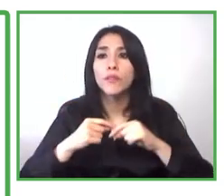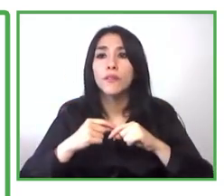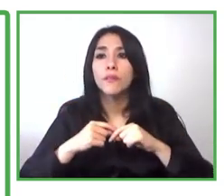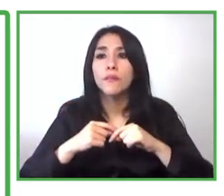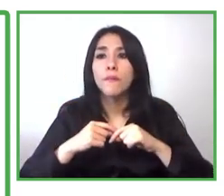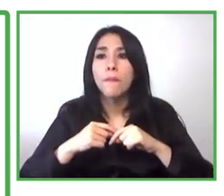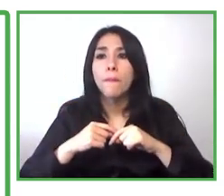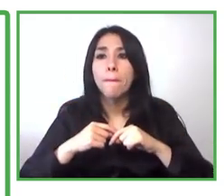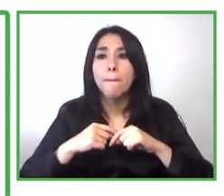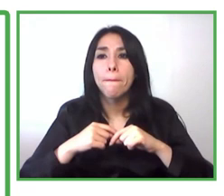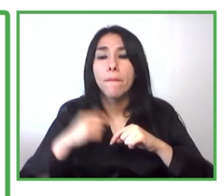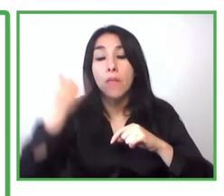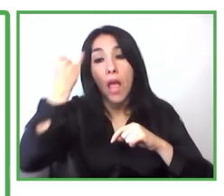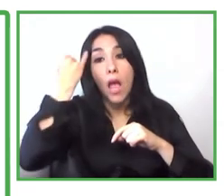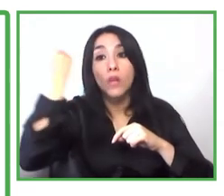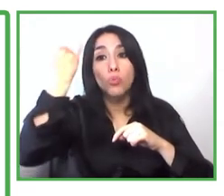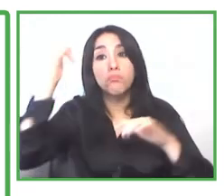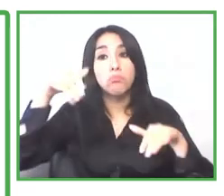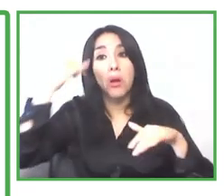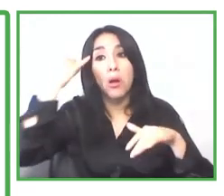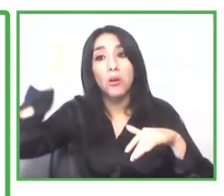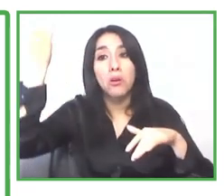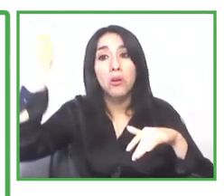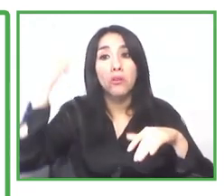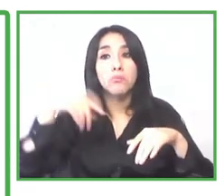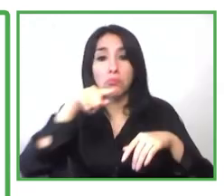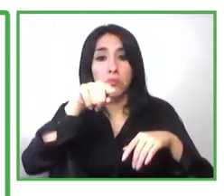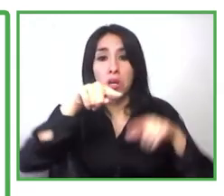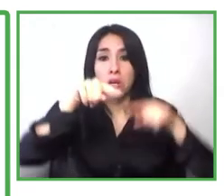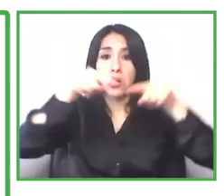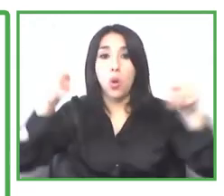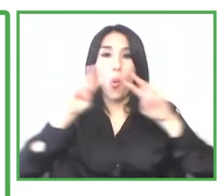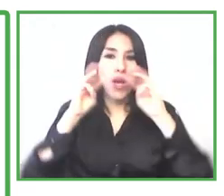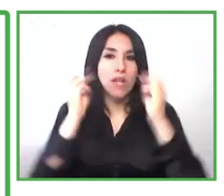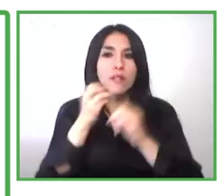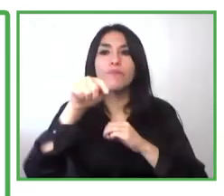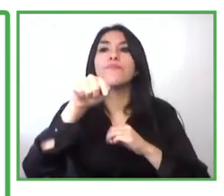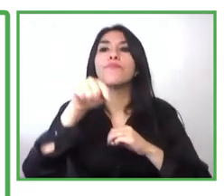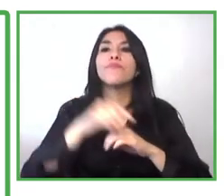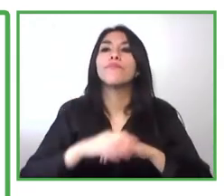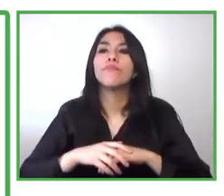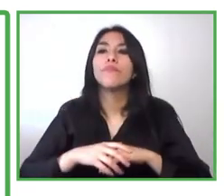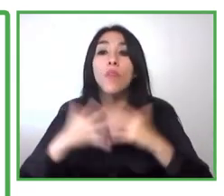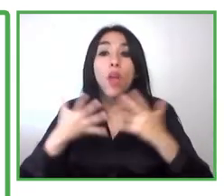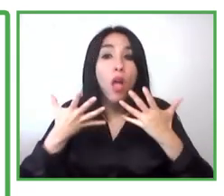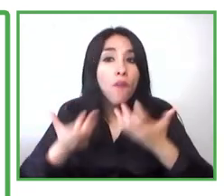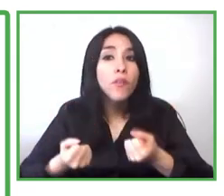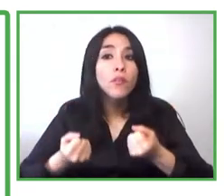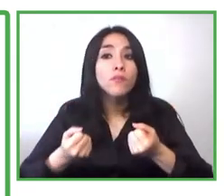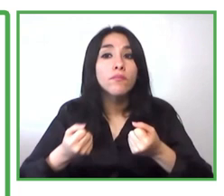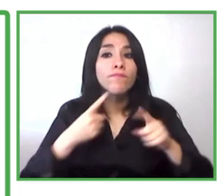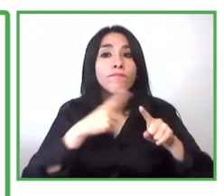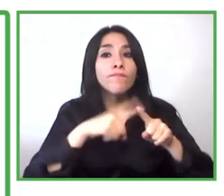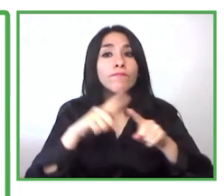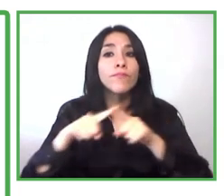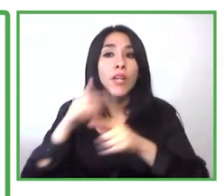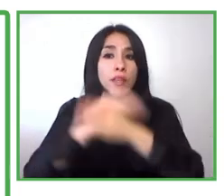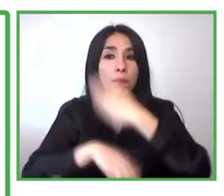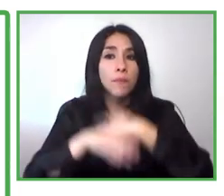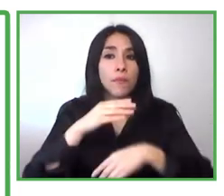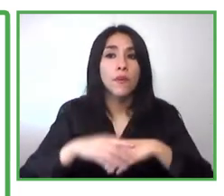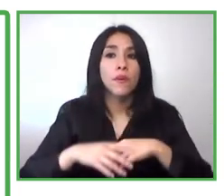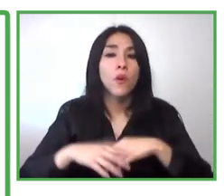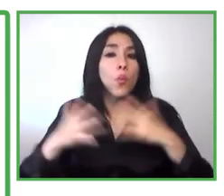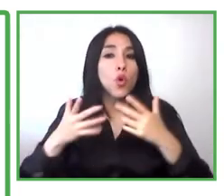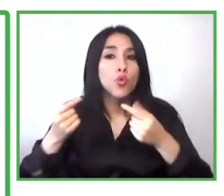on we could have different types of disabilities and how could we do to have a better learning uh an